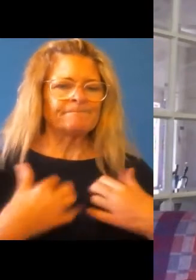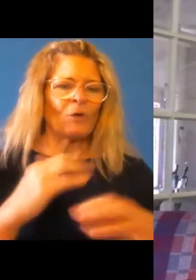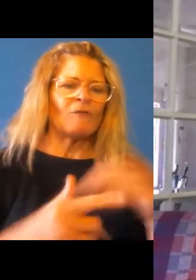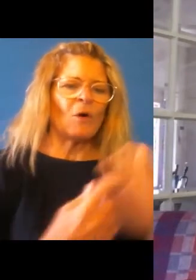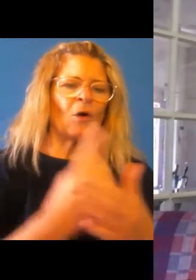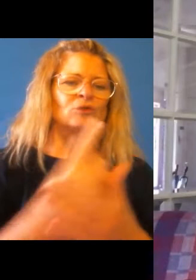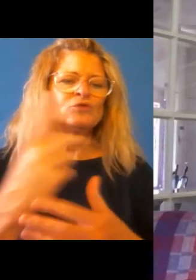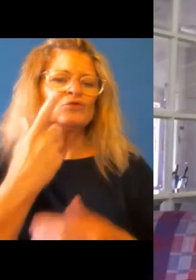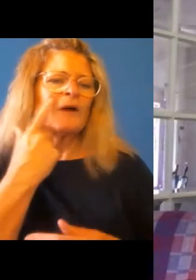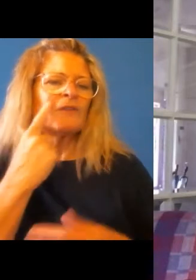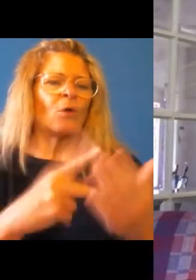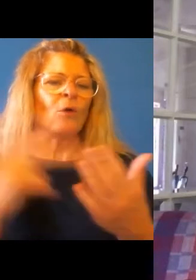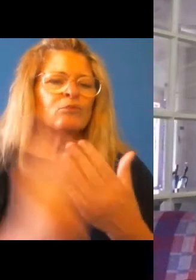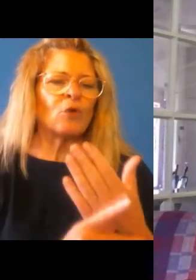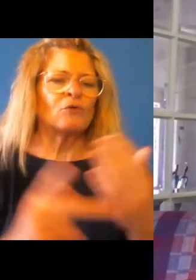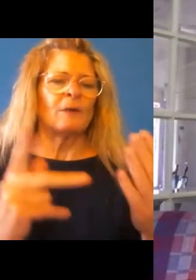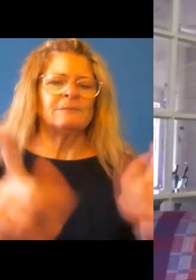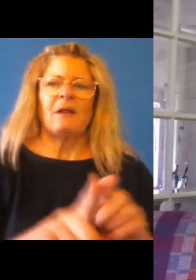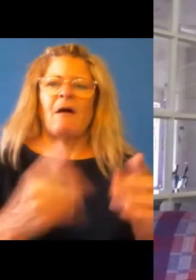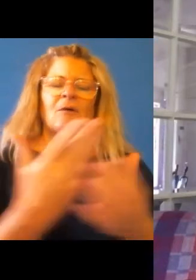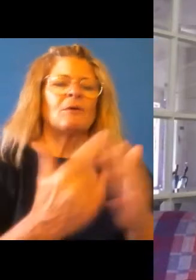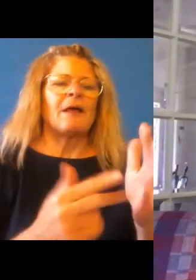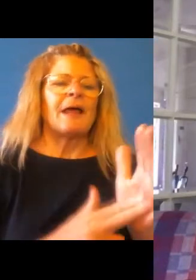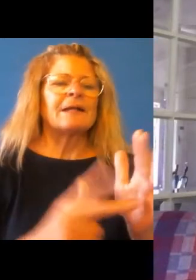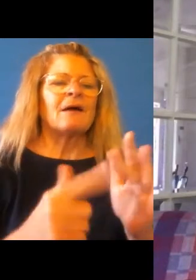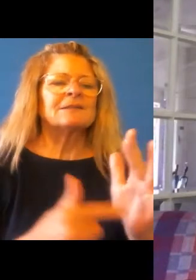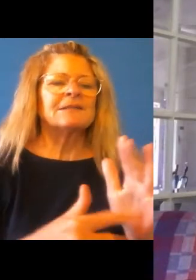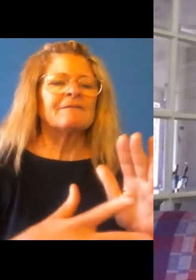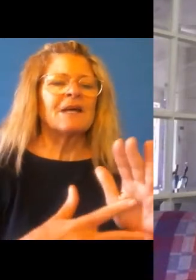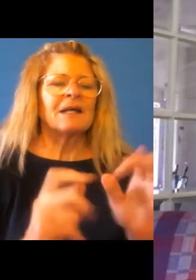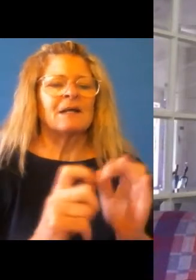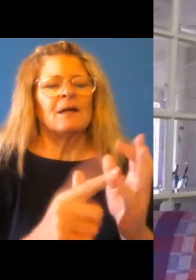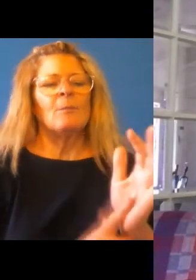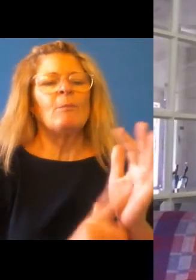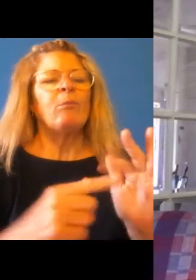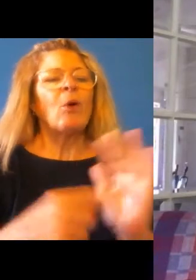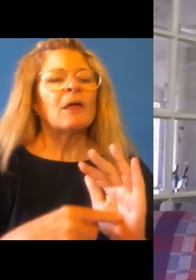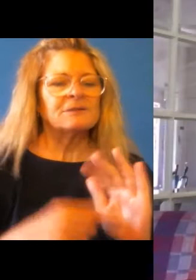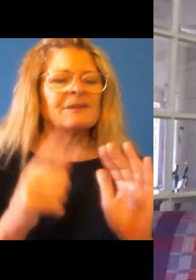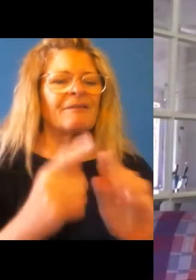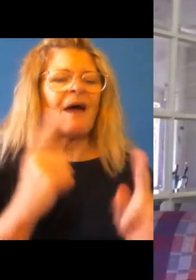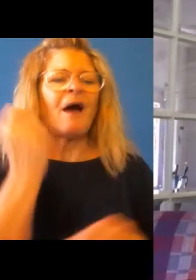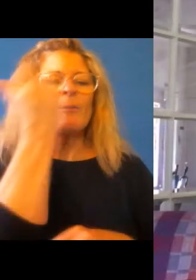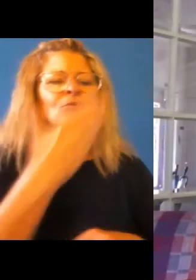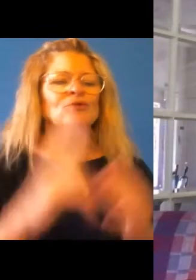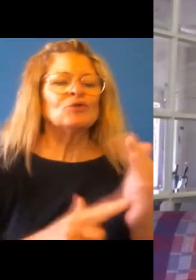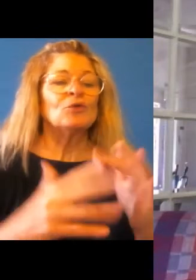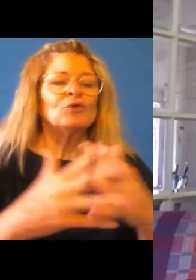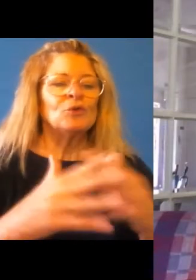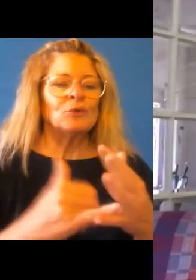NULA on, on, NITV, you know, which is the Aboriginal news and, and, and recount of affairs in Aboriginal